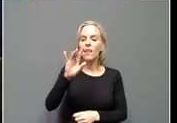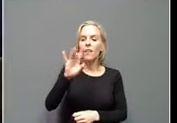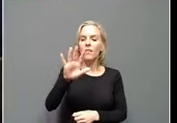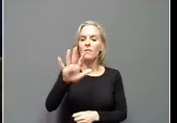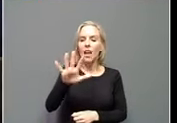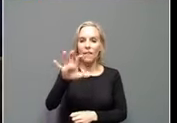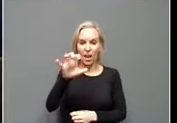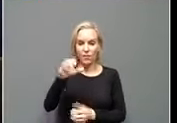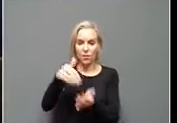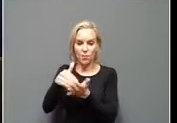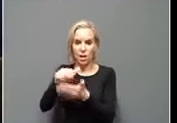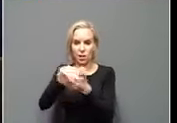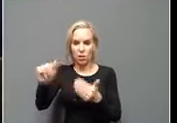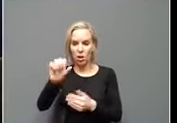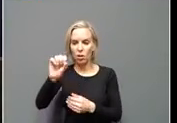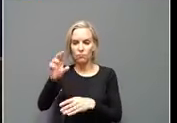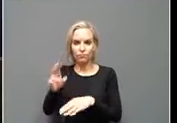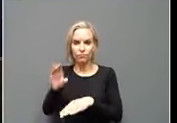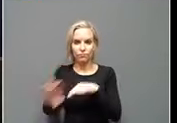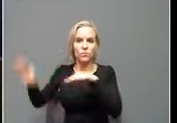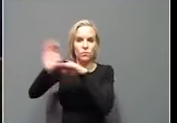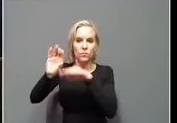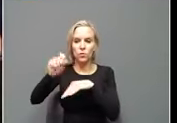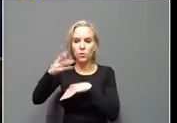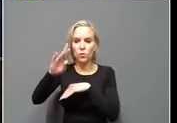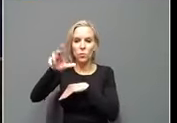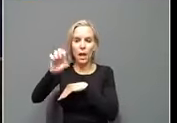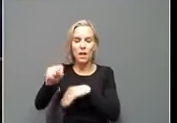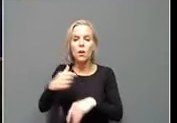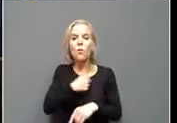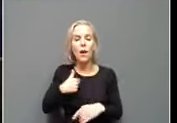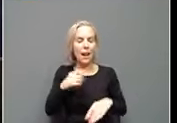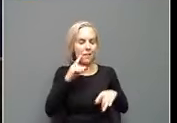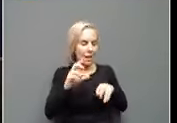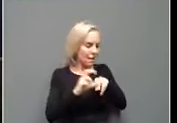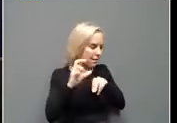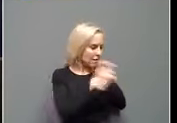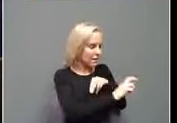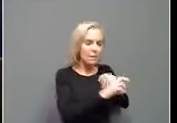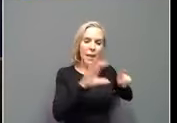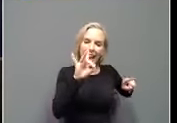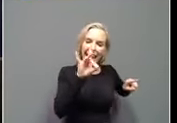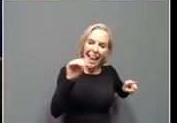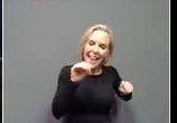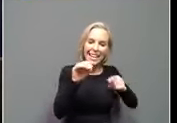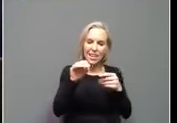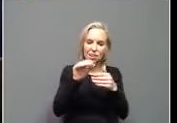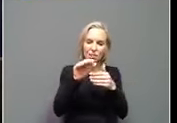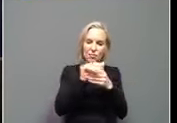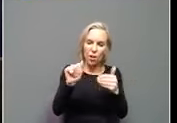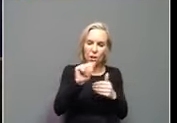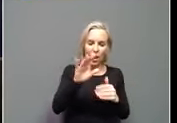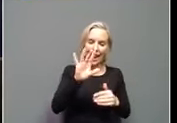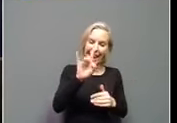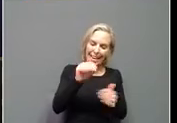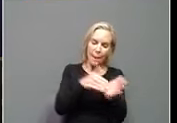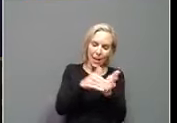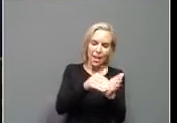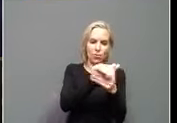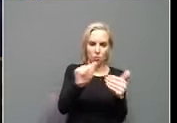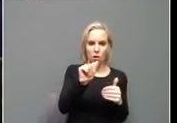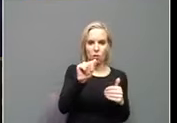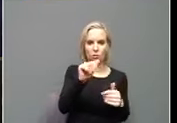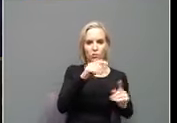floundered. That we're going to end up with over a billion dollars in our rainy day fund, more than ever in the history of our Commonwealth, ever, by both raw